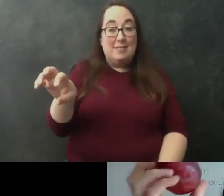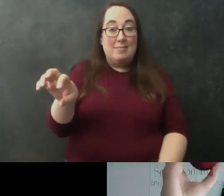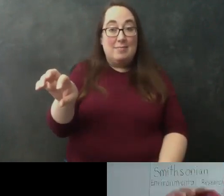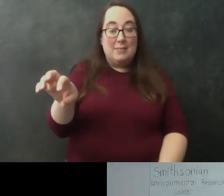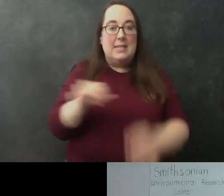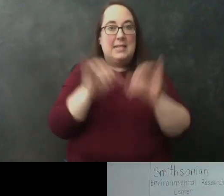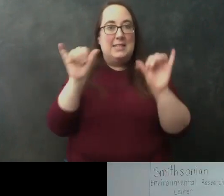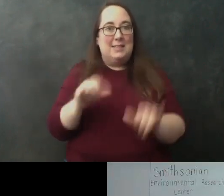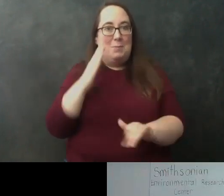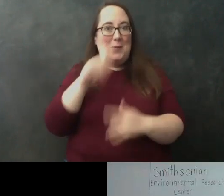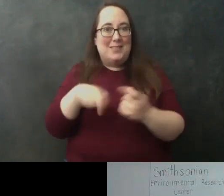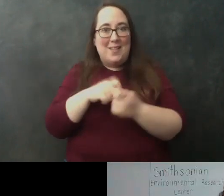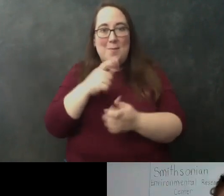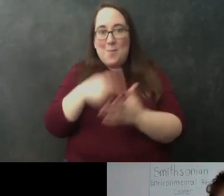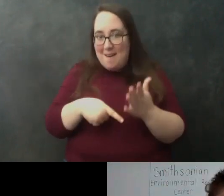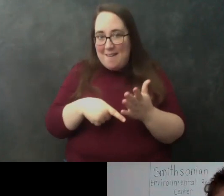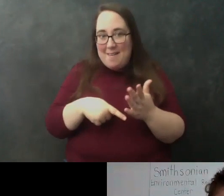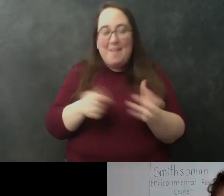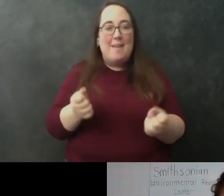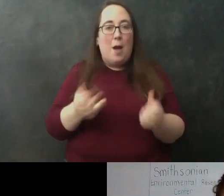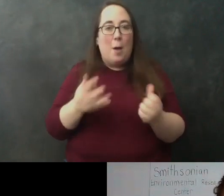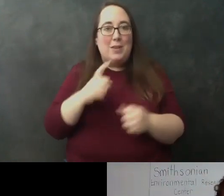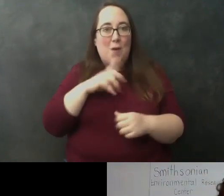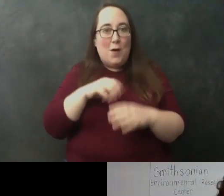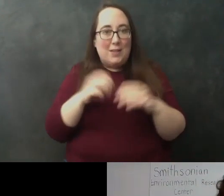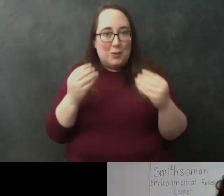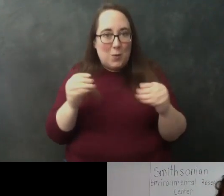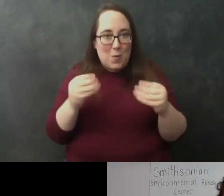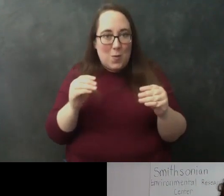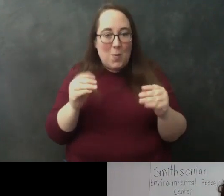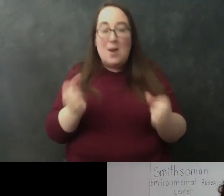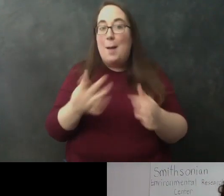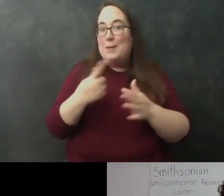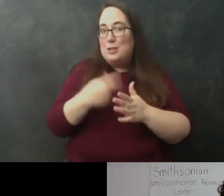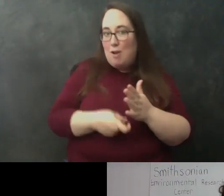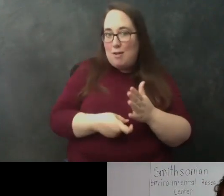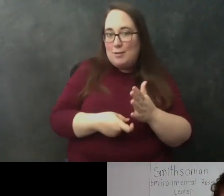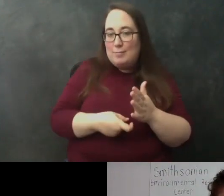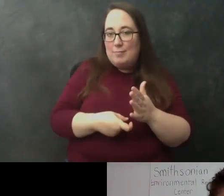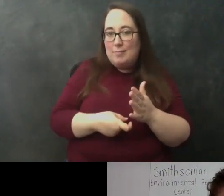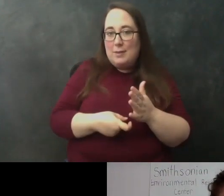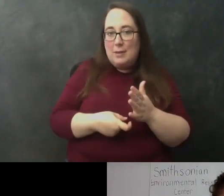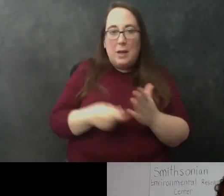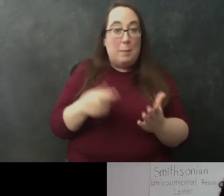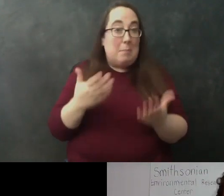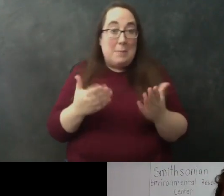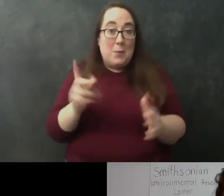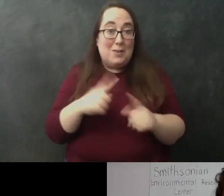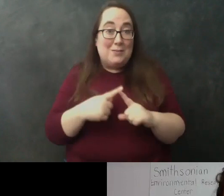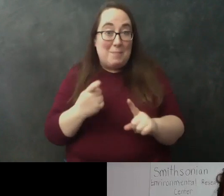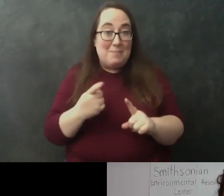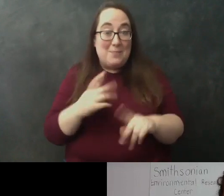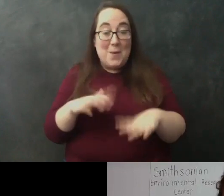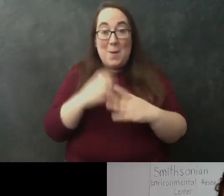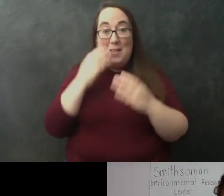knows exactly what this is how many there are in the store how much it costs maybe even like where it's from so it has all this